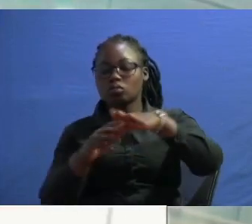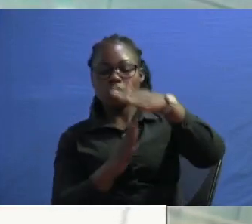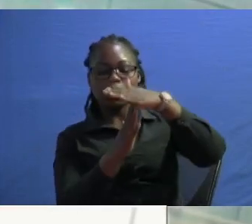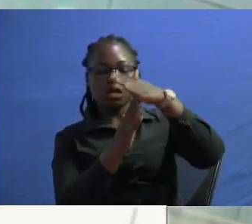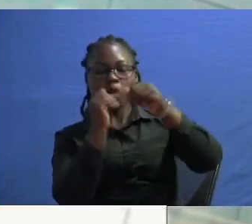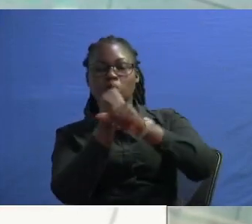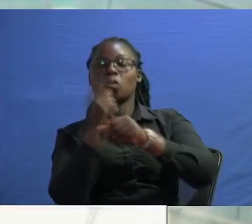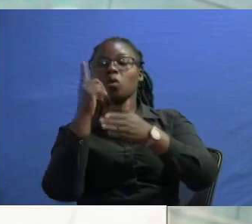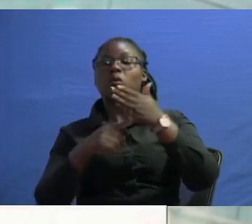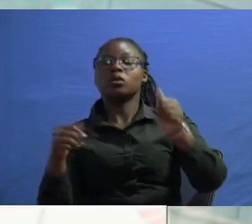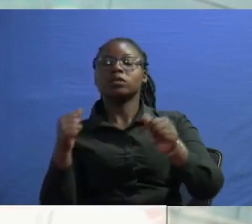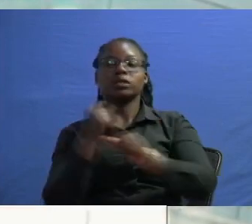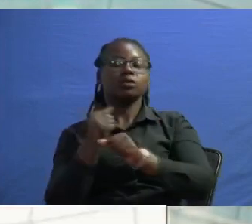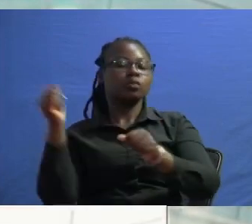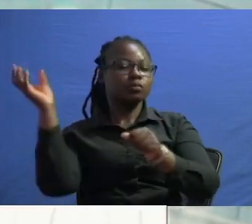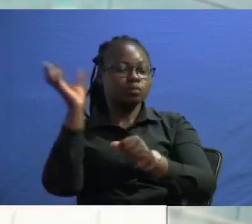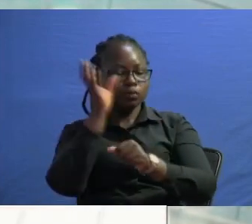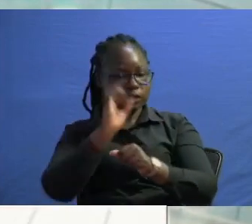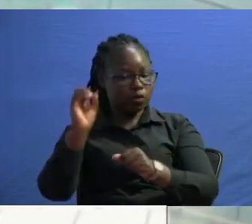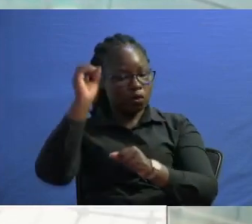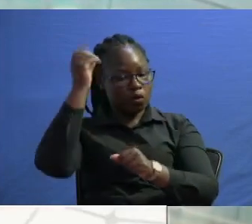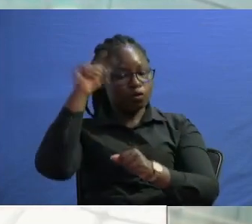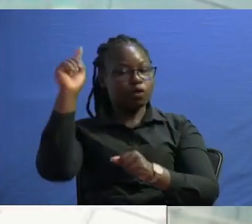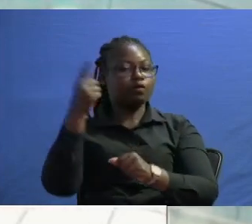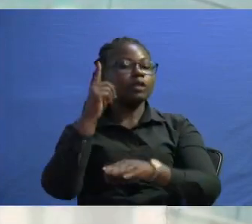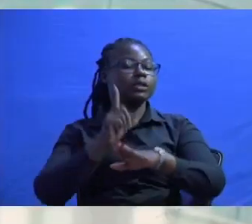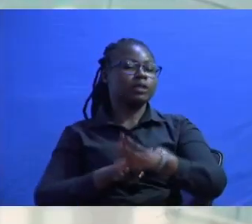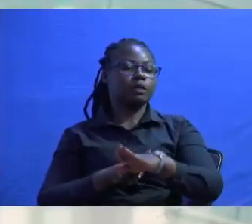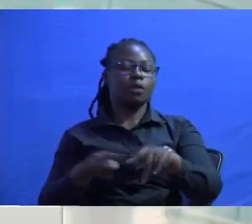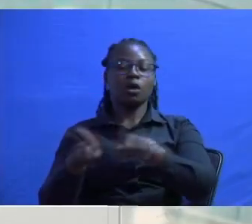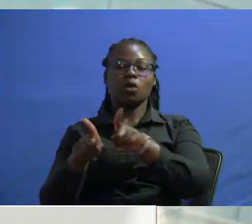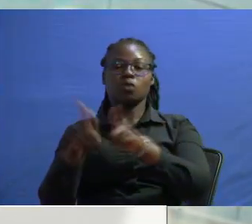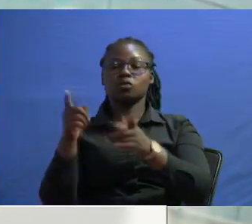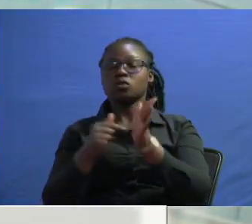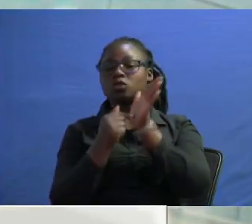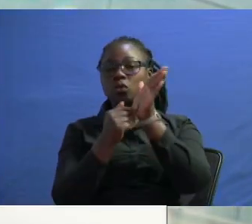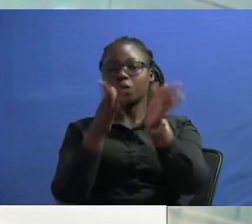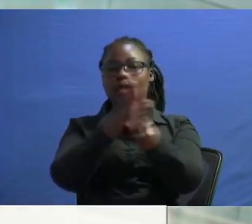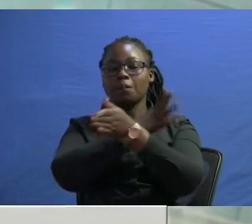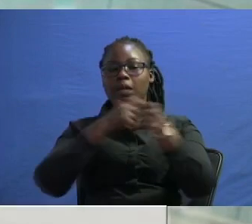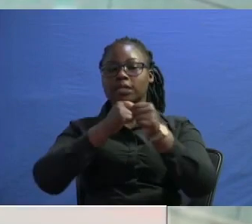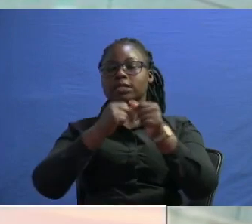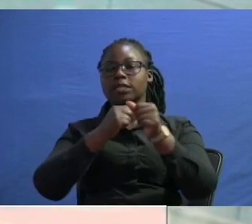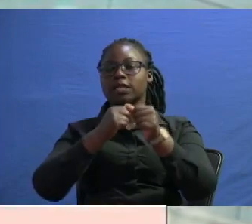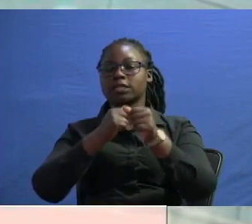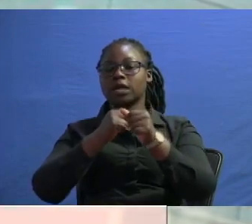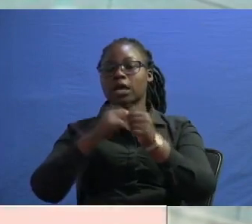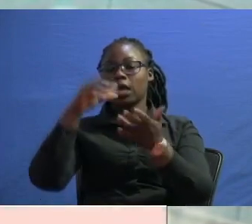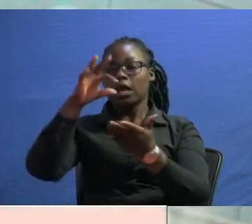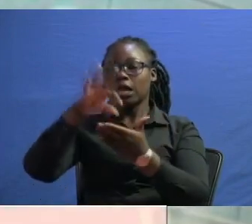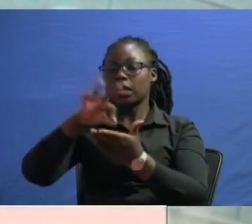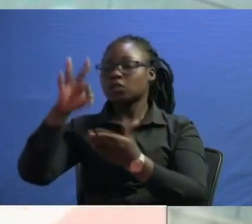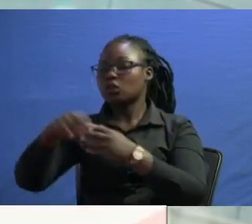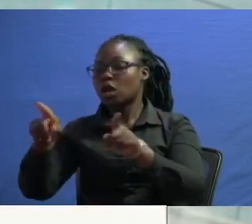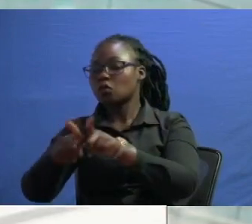has never have been done in this kenyan history for the first time nullified the presidential election at the same time the same individual